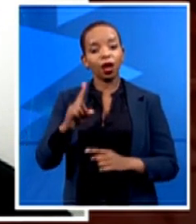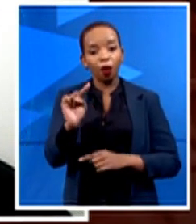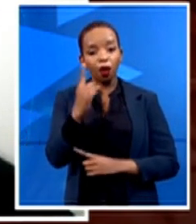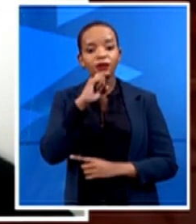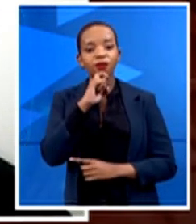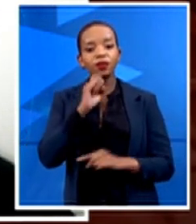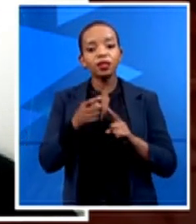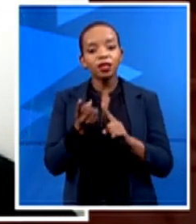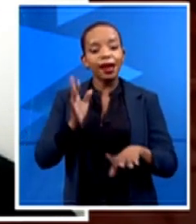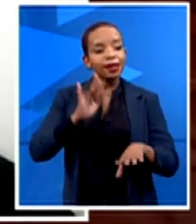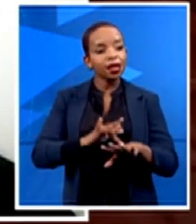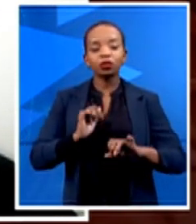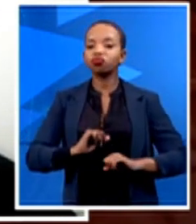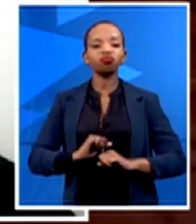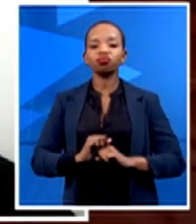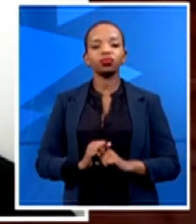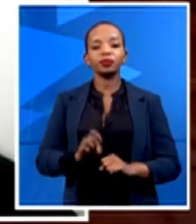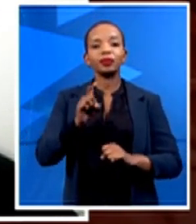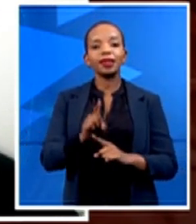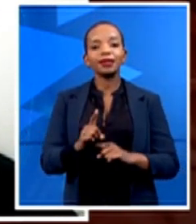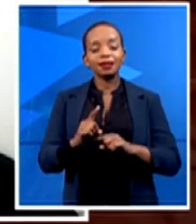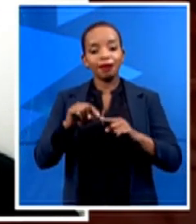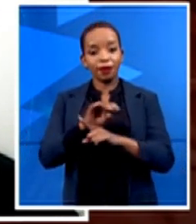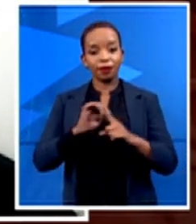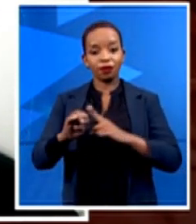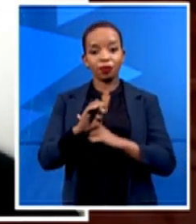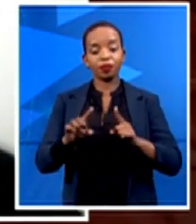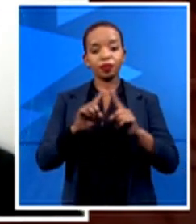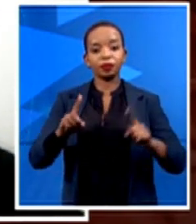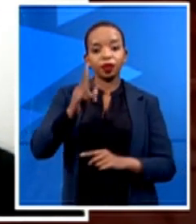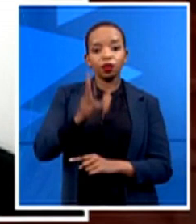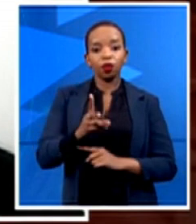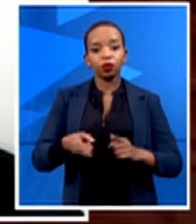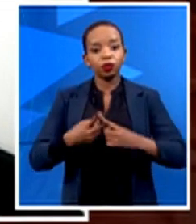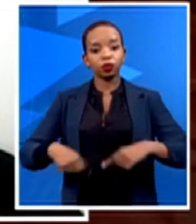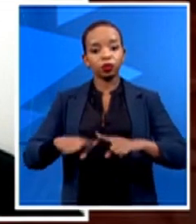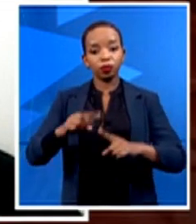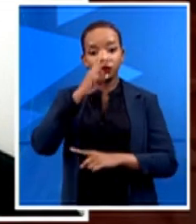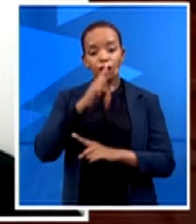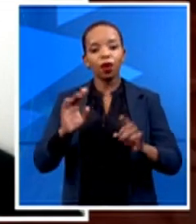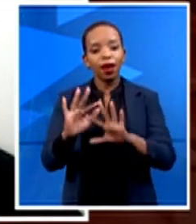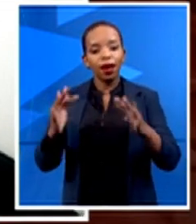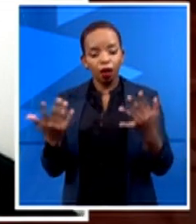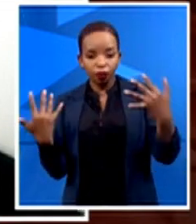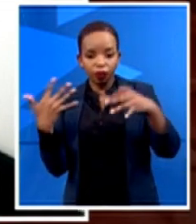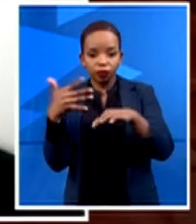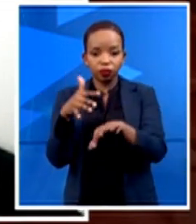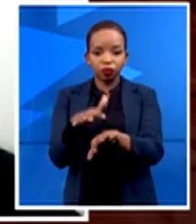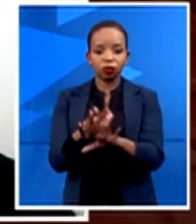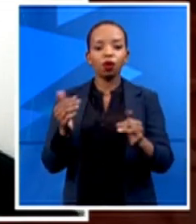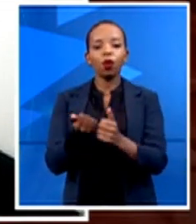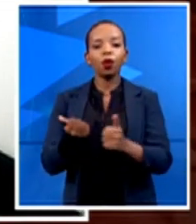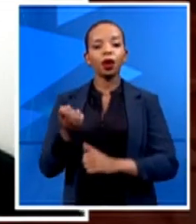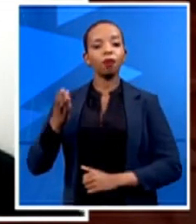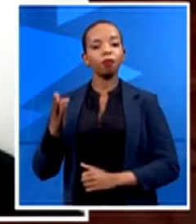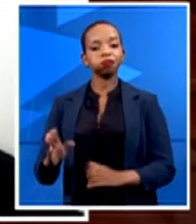at how can we integrate already existing and global technology, customize it to